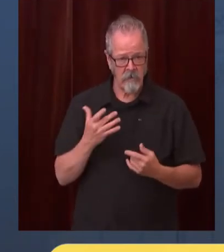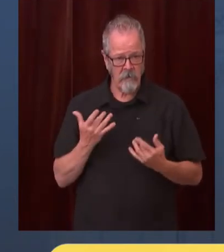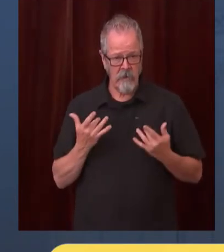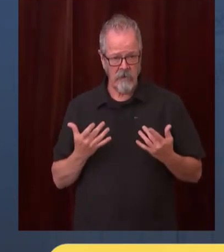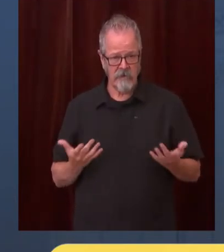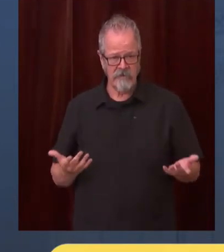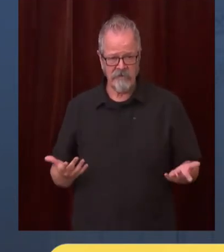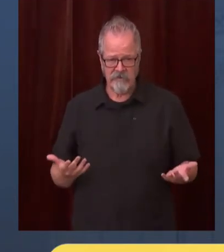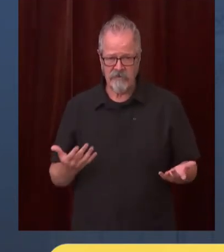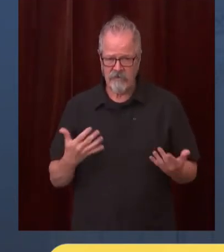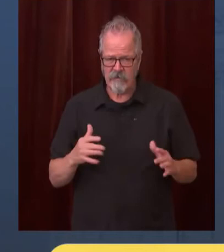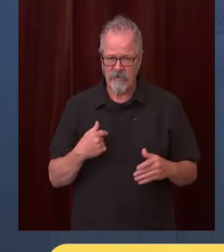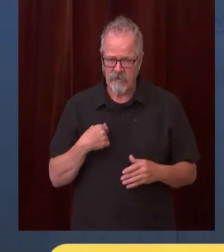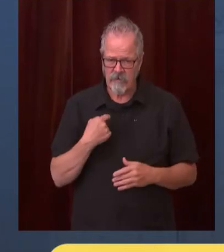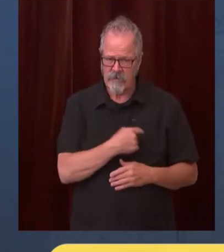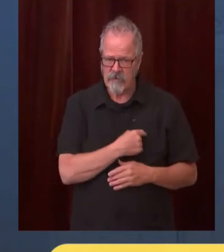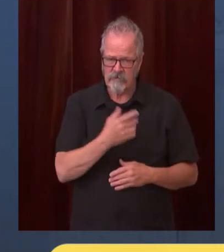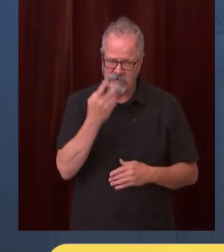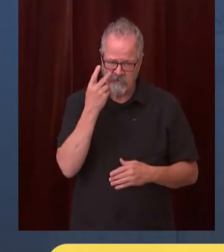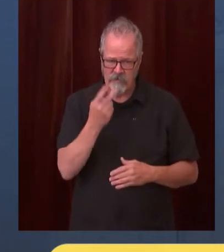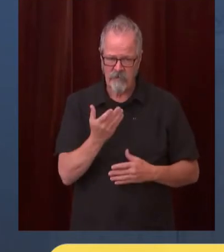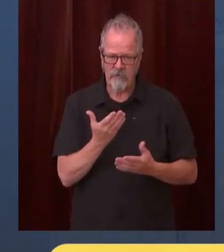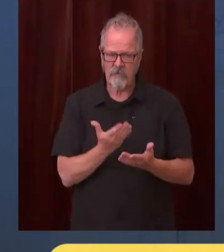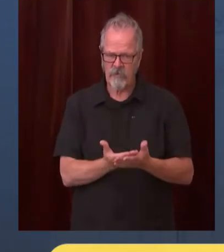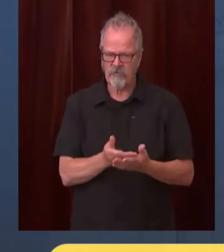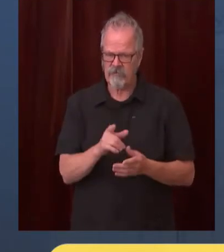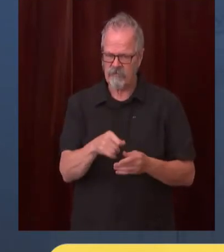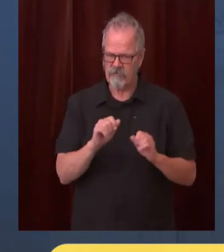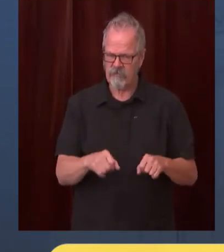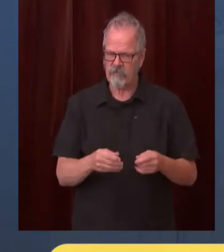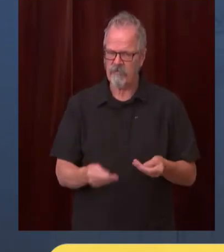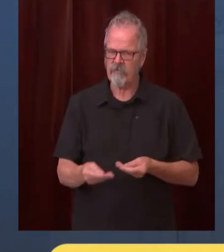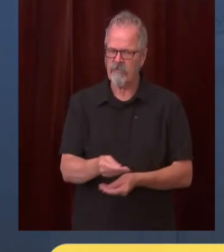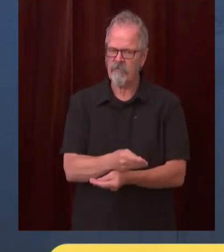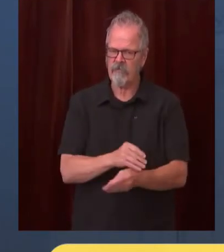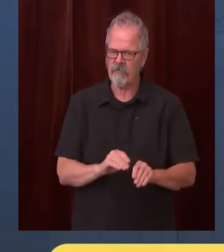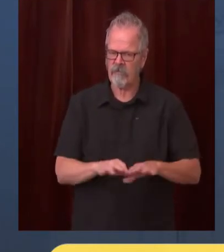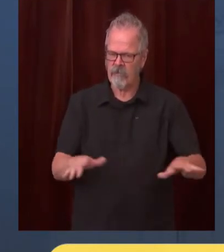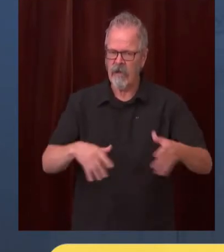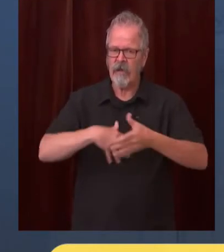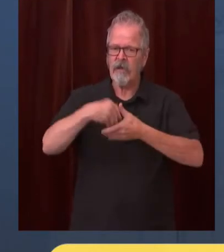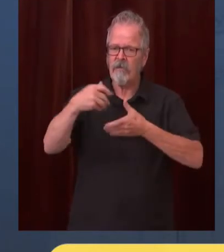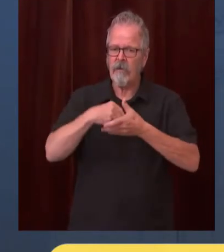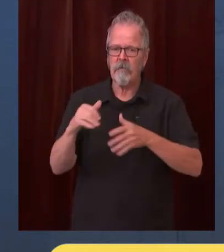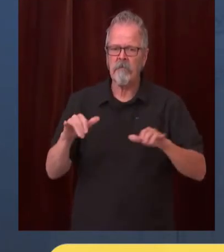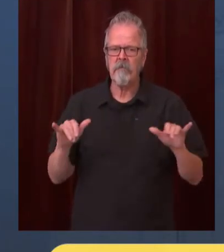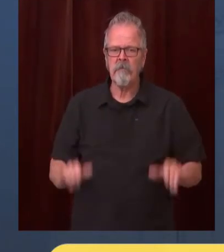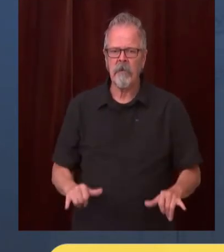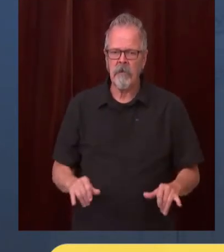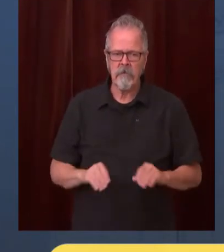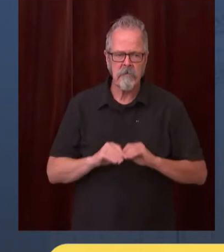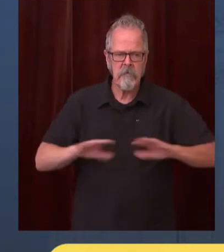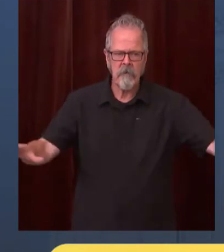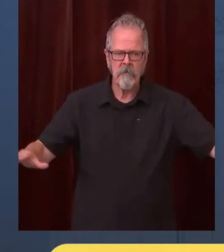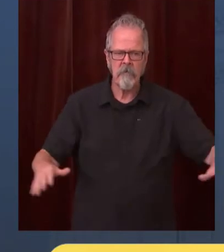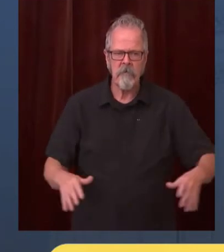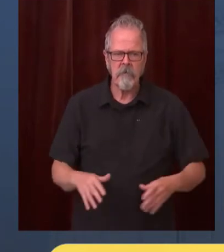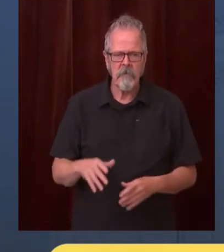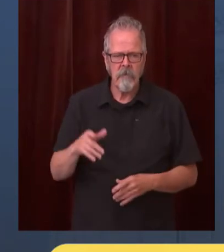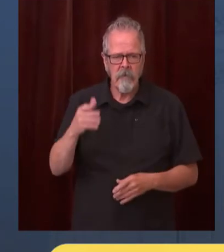led to more than 200 infections from that one event and it was outdoors